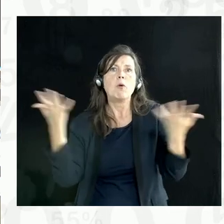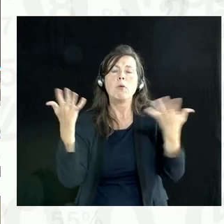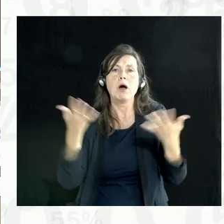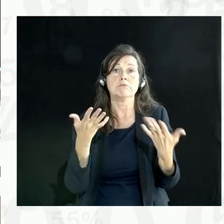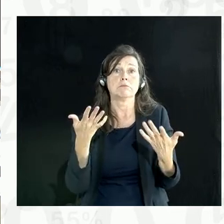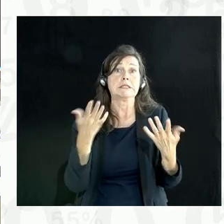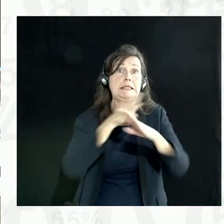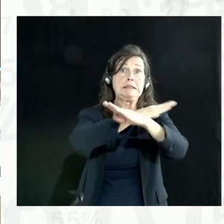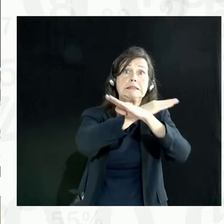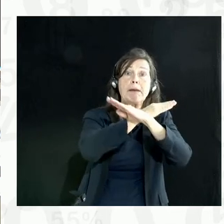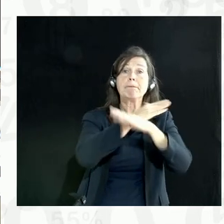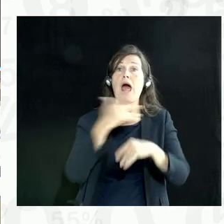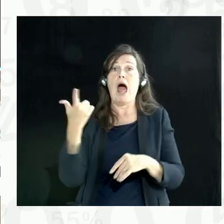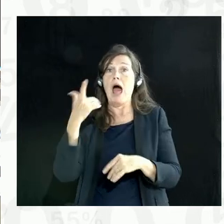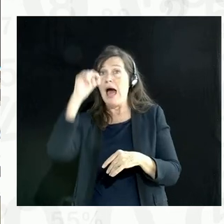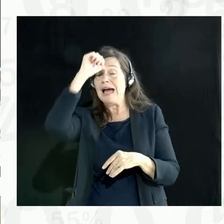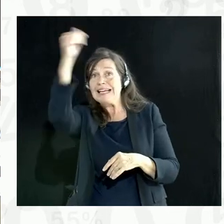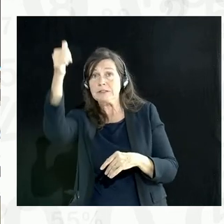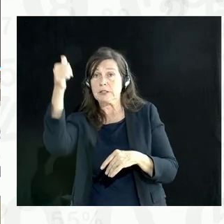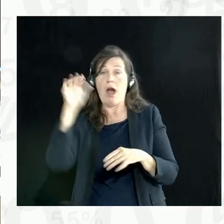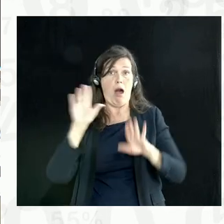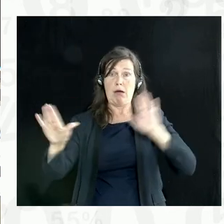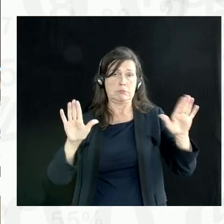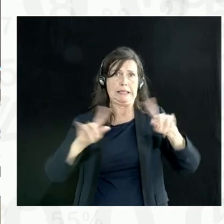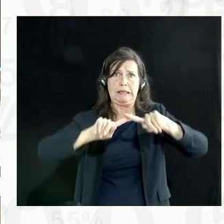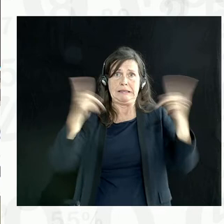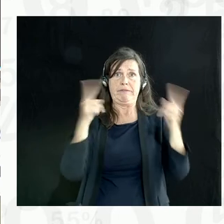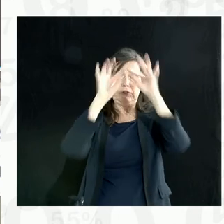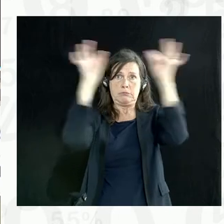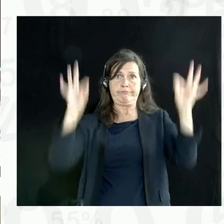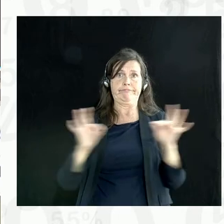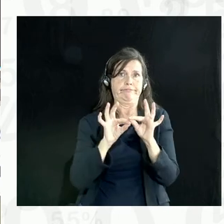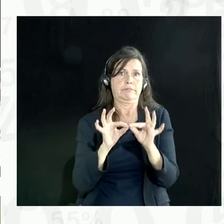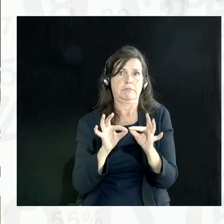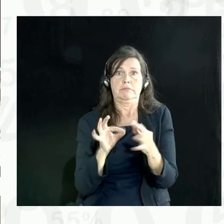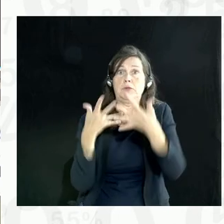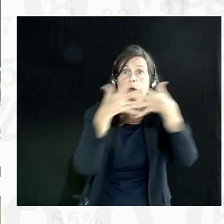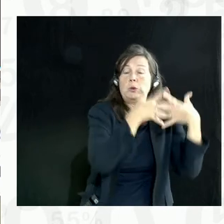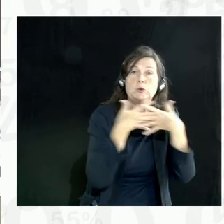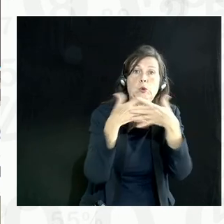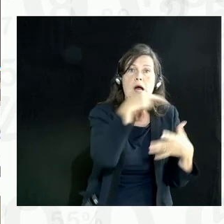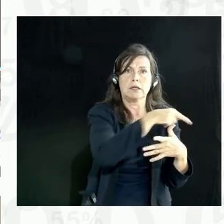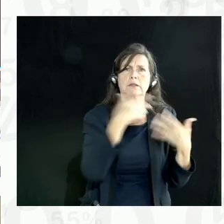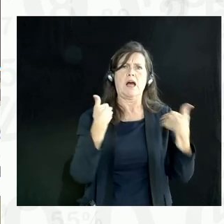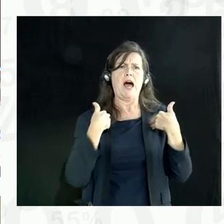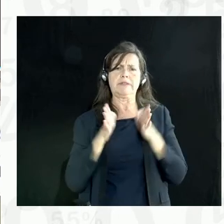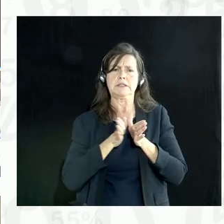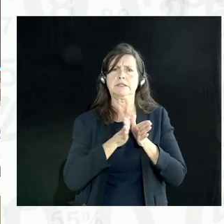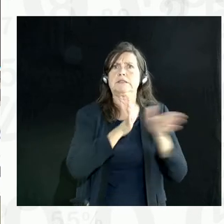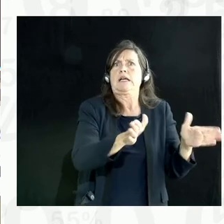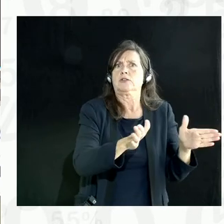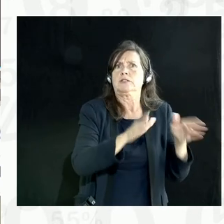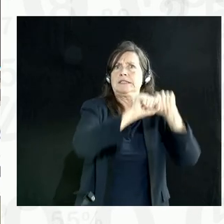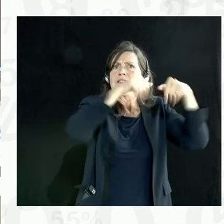Zambia and India and other jurisdictions is quite different. In the US, we have a sectoral system. We do not have